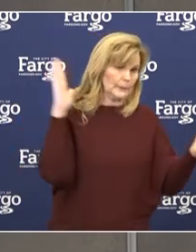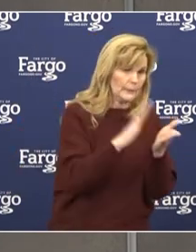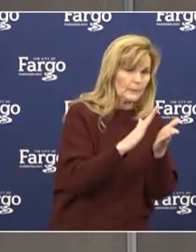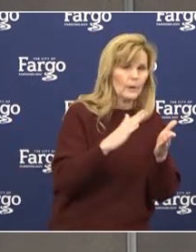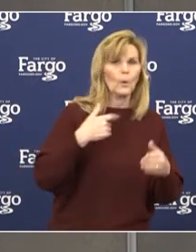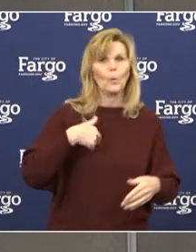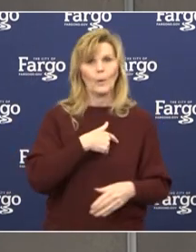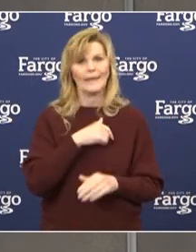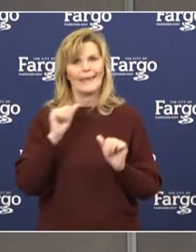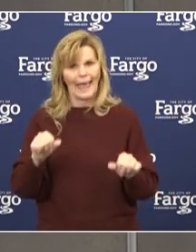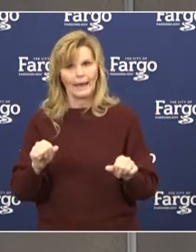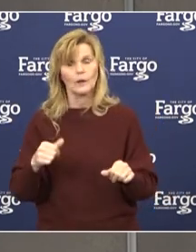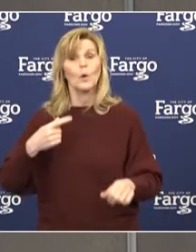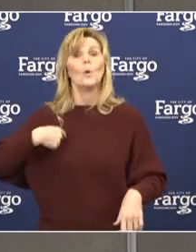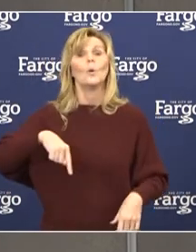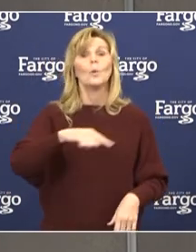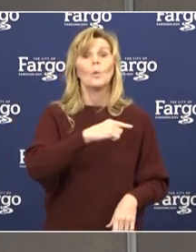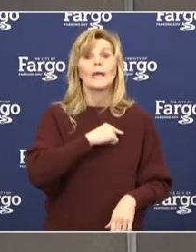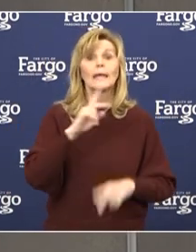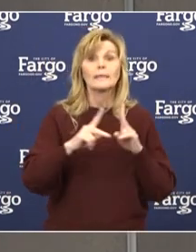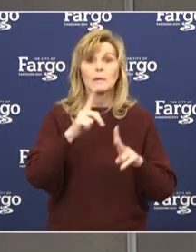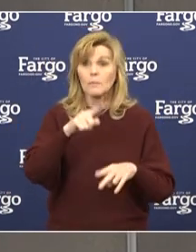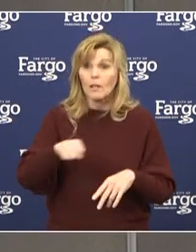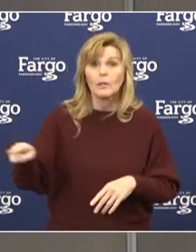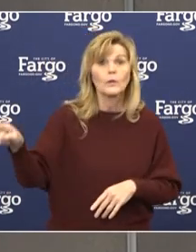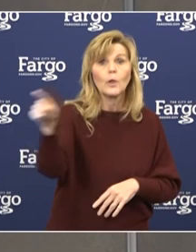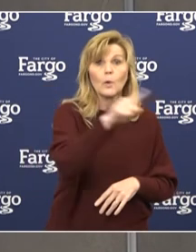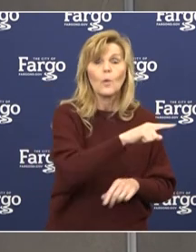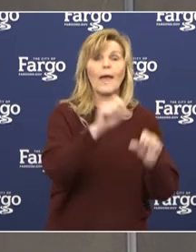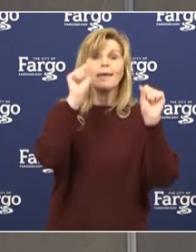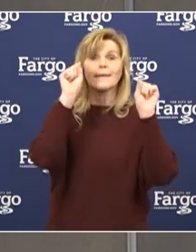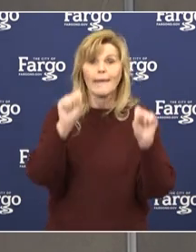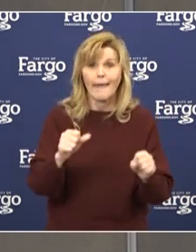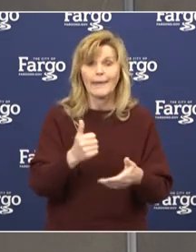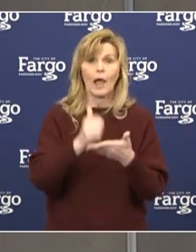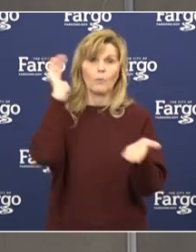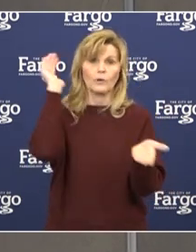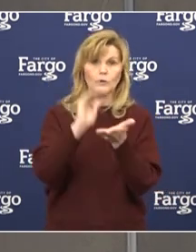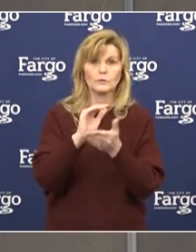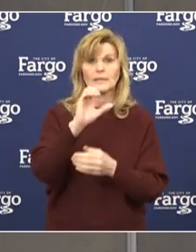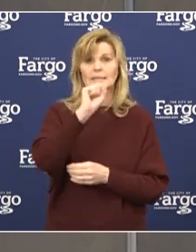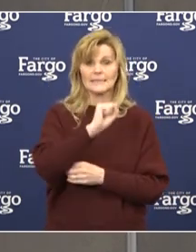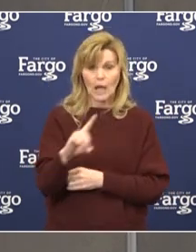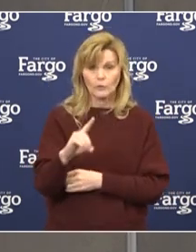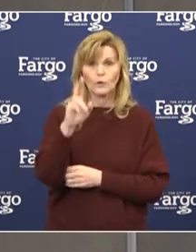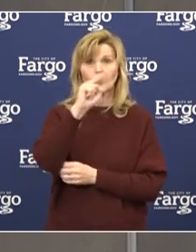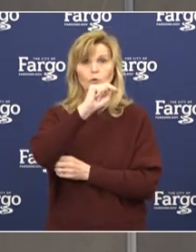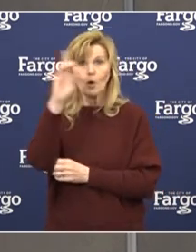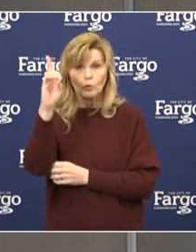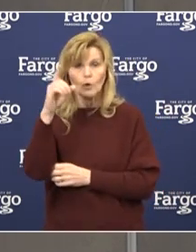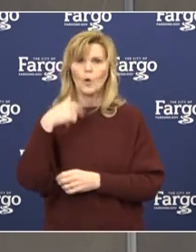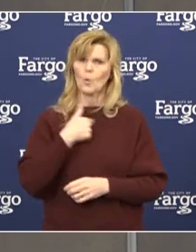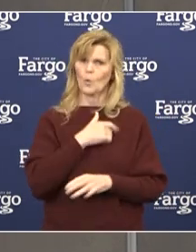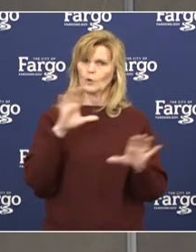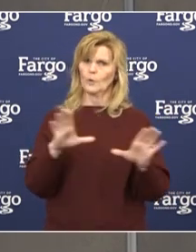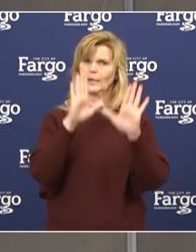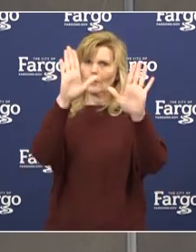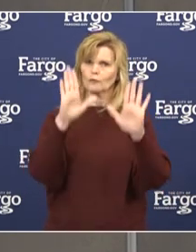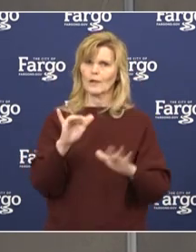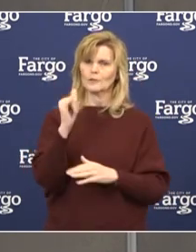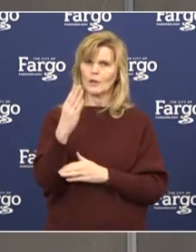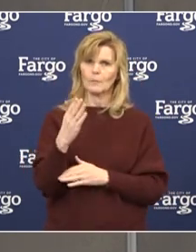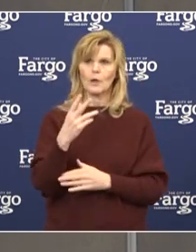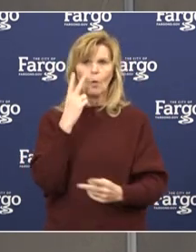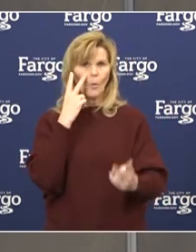the people can end this crisis. That's very true to the data. We think we're proud of South Dakota, North Dakota. We're doing a great job. Now we're starting to see some of the